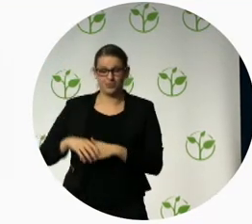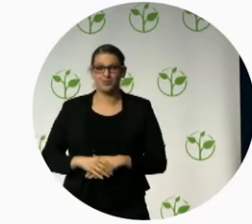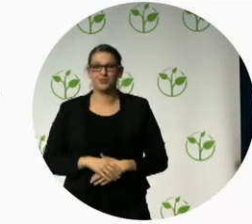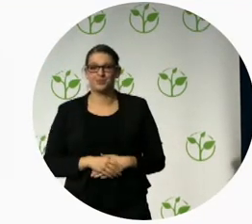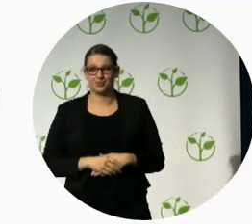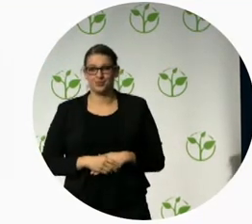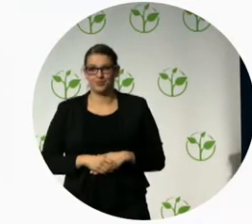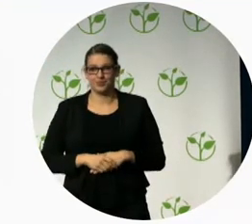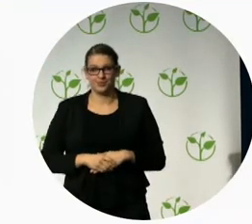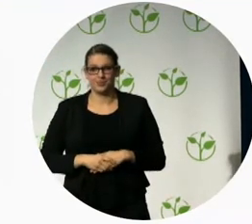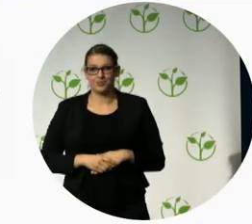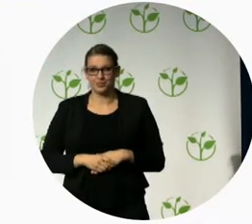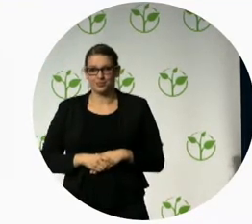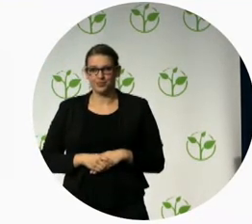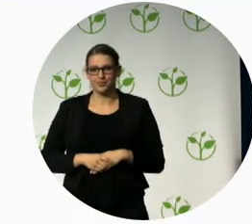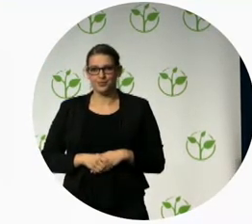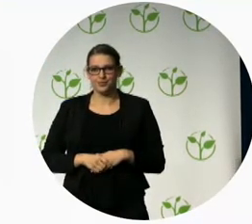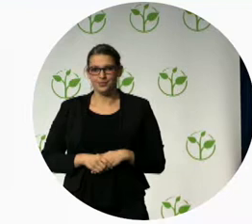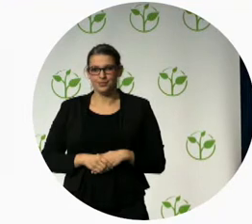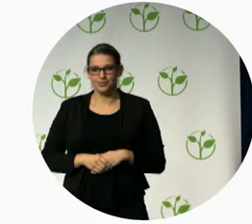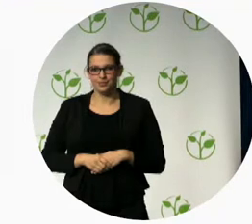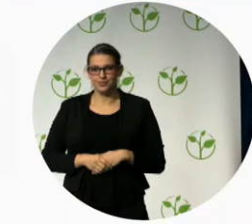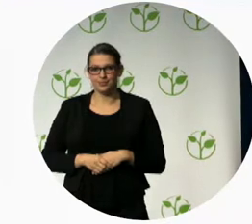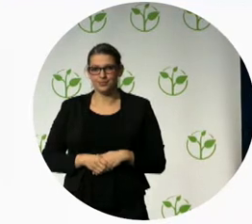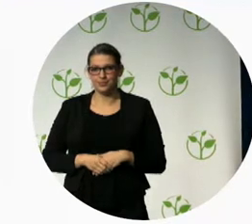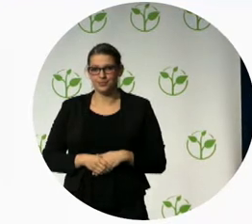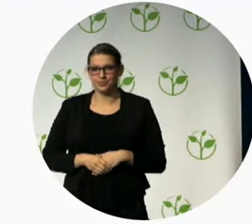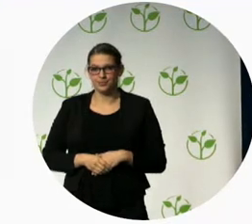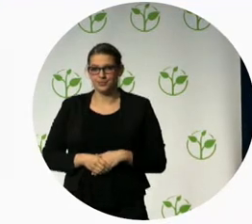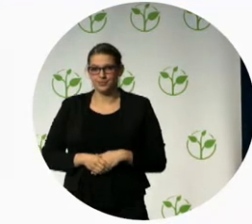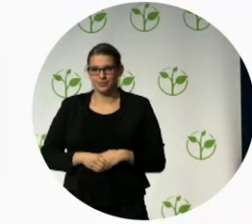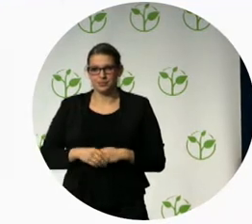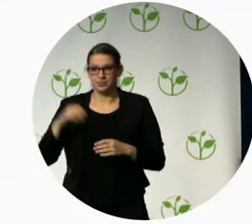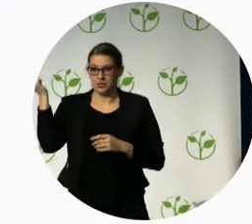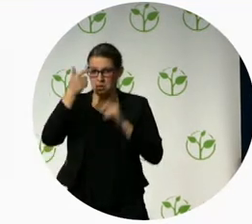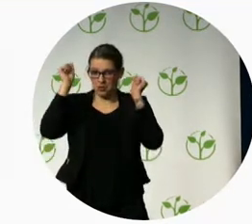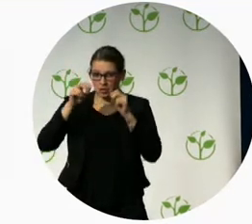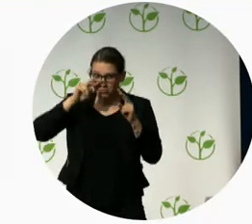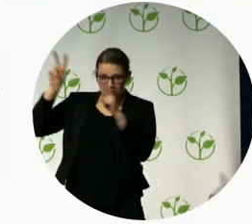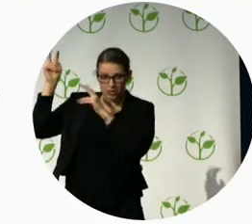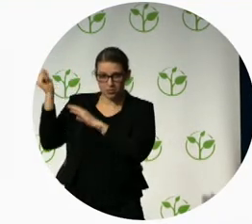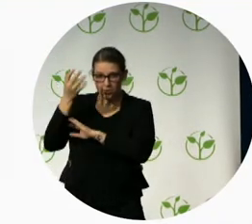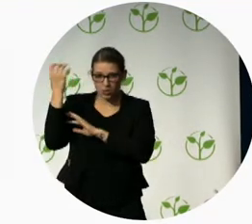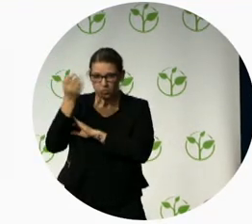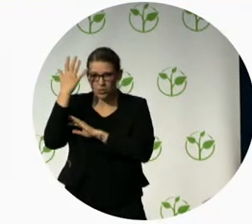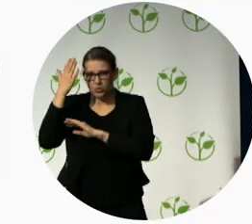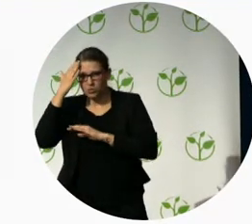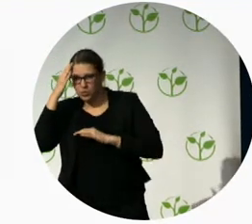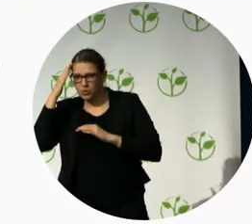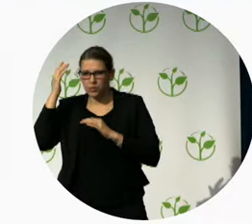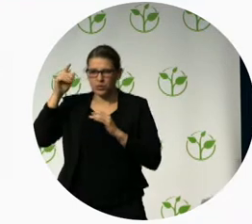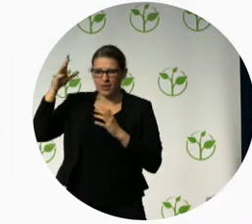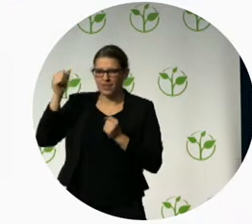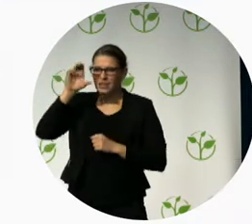would allow anyone in this room to plug into my app and to have live subtitles delivered on their phone. It would also